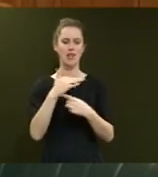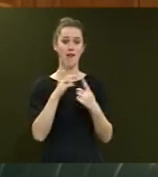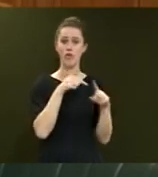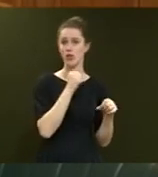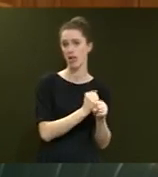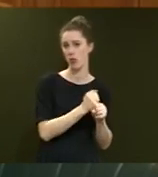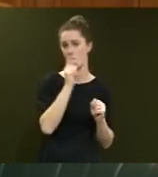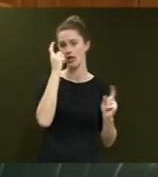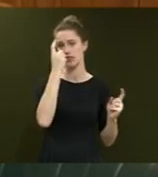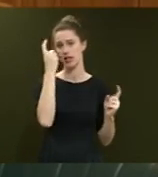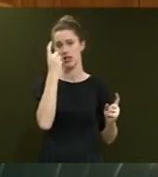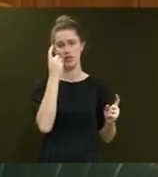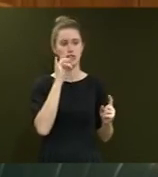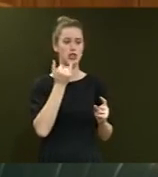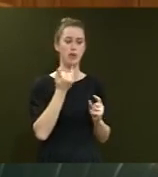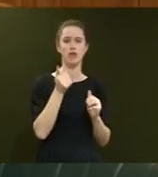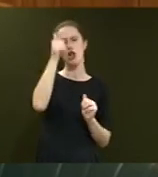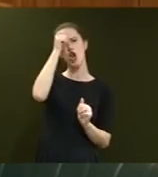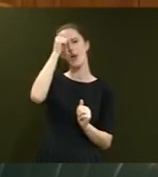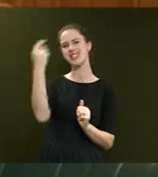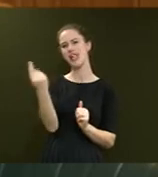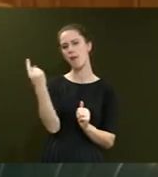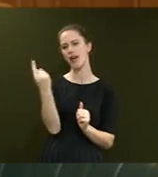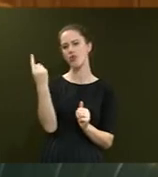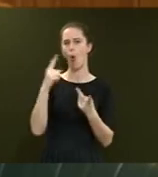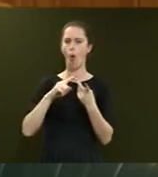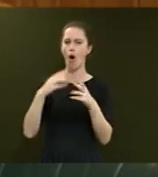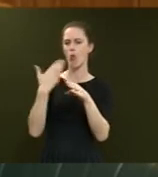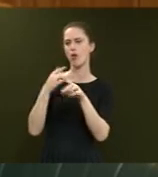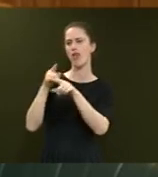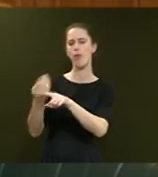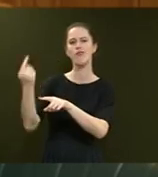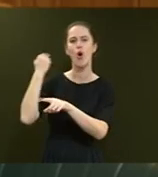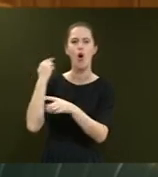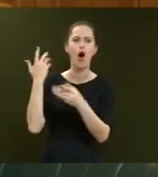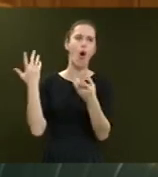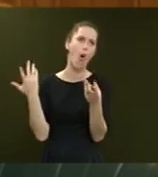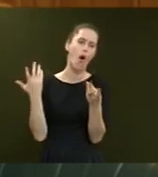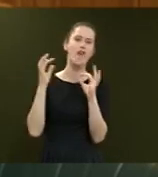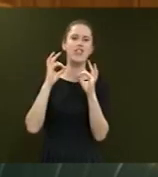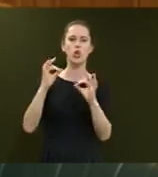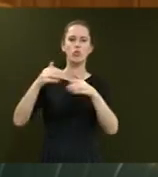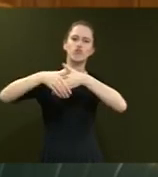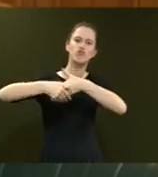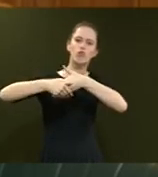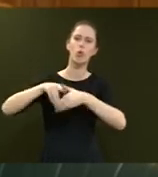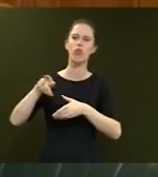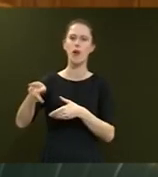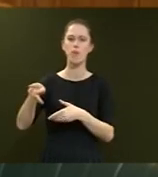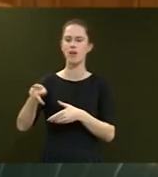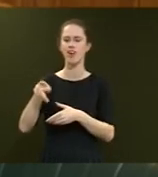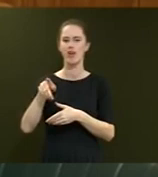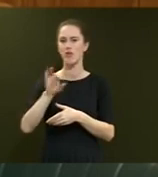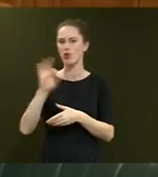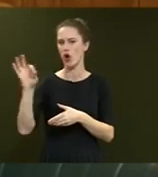example, we consider that simply being acquainted with a person or having worked with them or having had official dealings with them will not